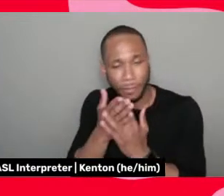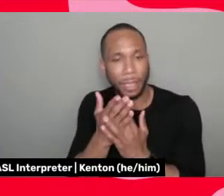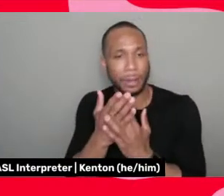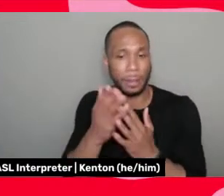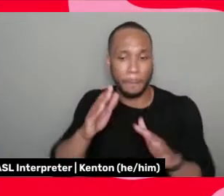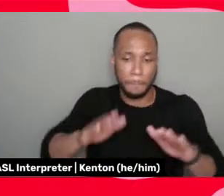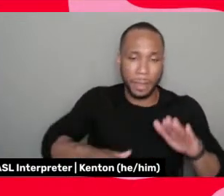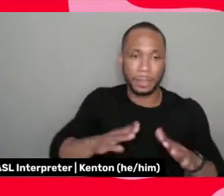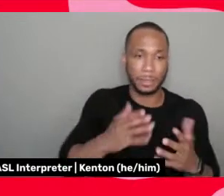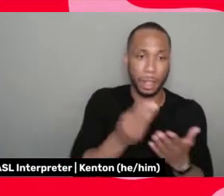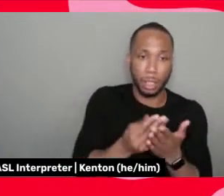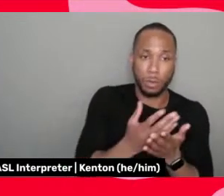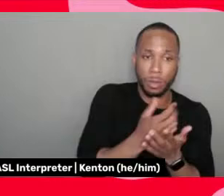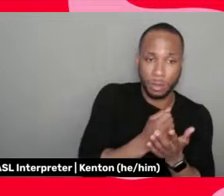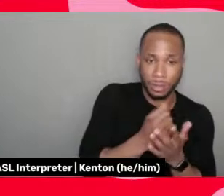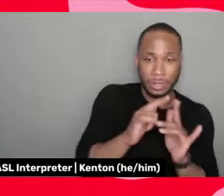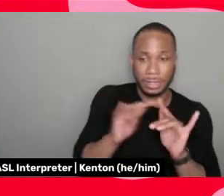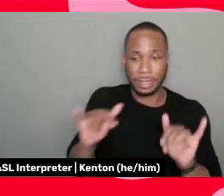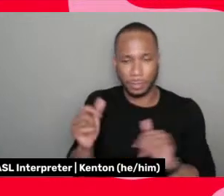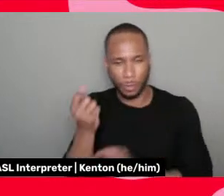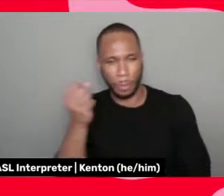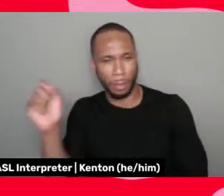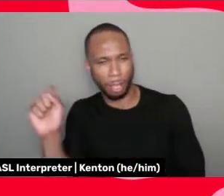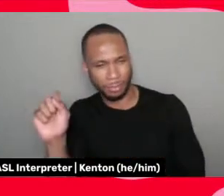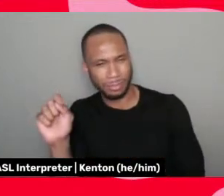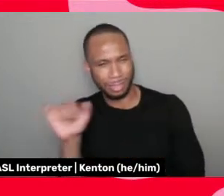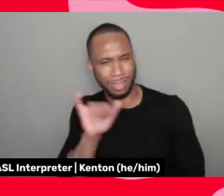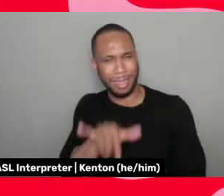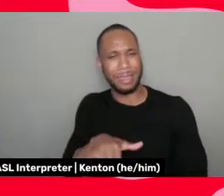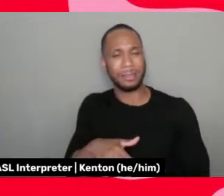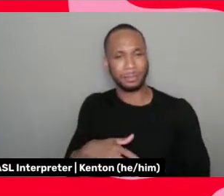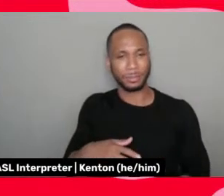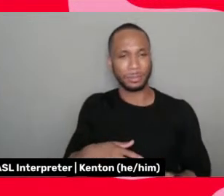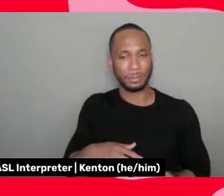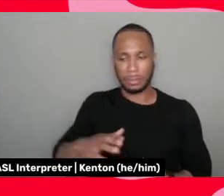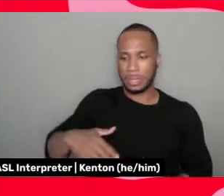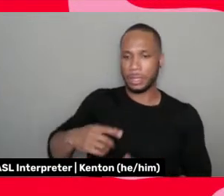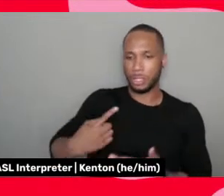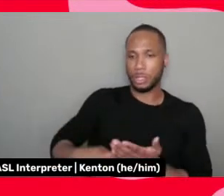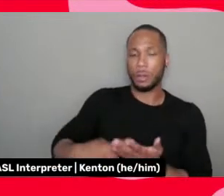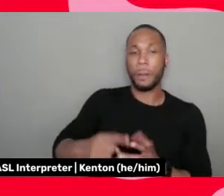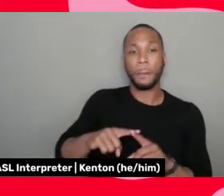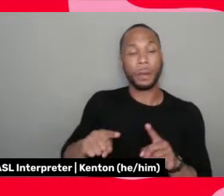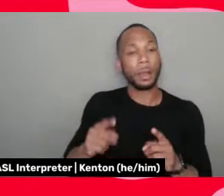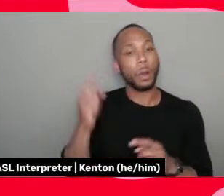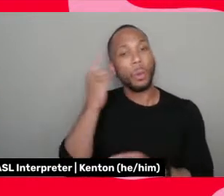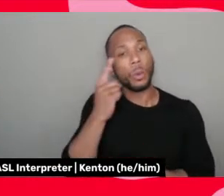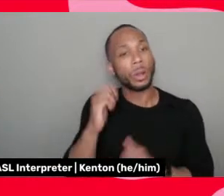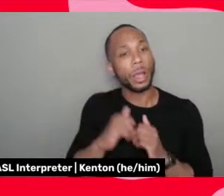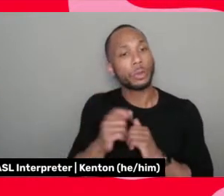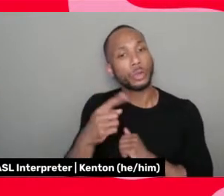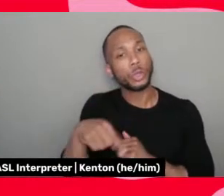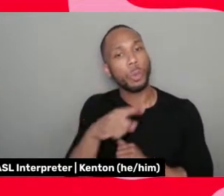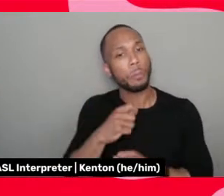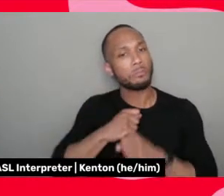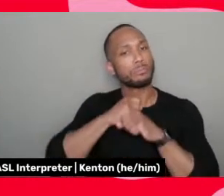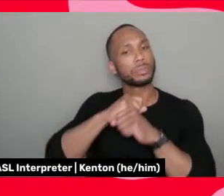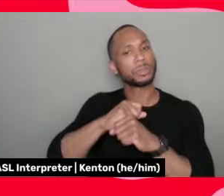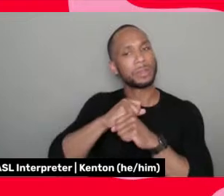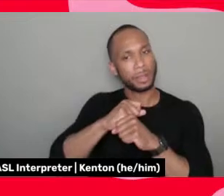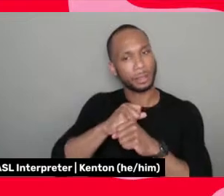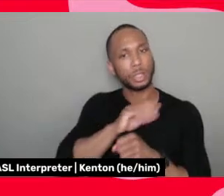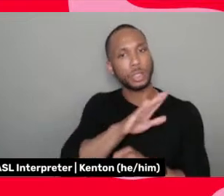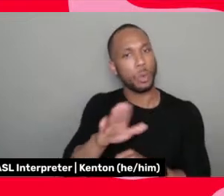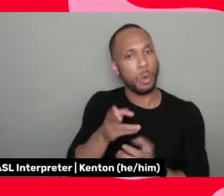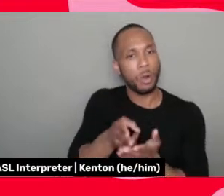a living while, while being rebellious, um, all of that, we didn't get to talk about that, but wondering how do you, how do you protect your